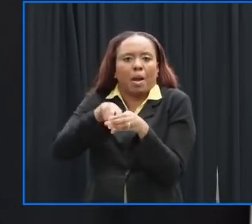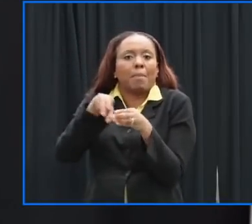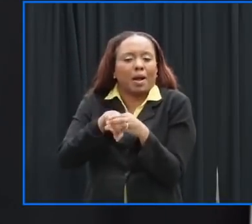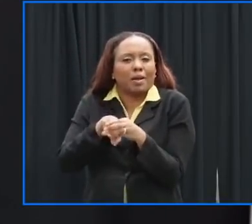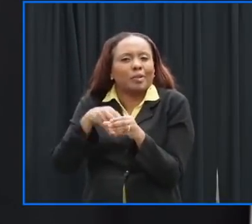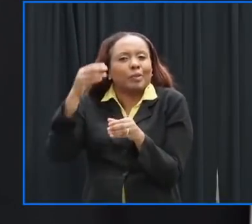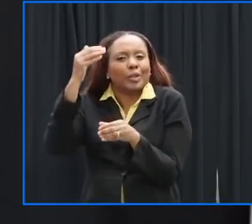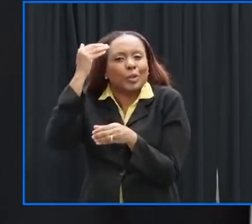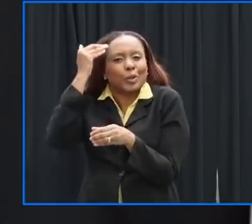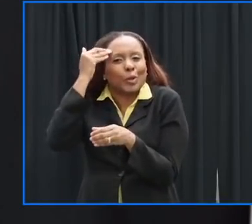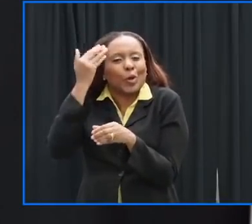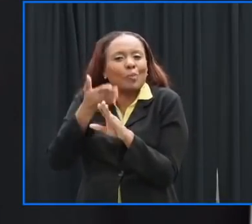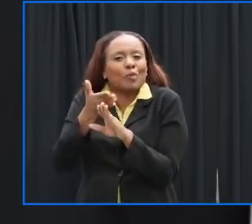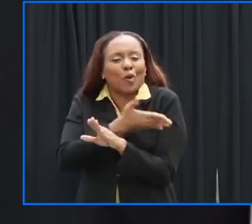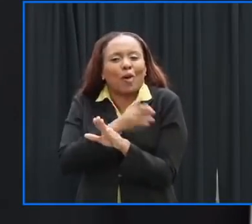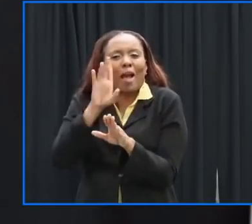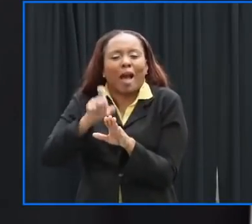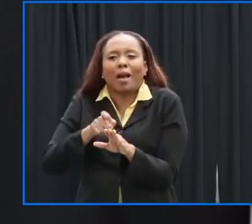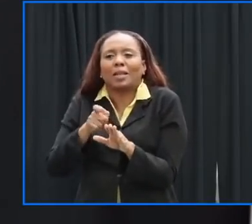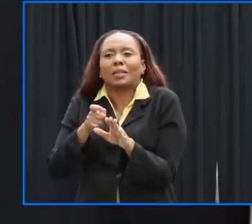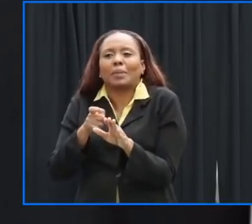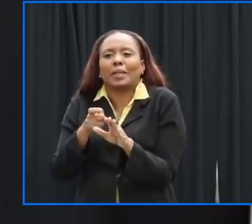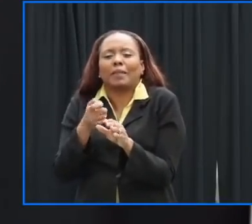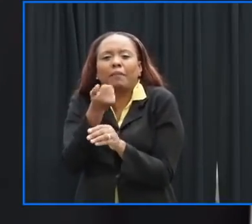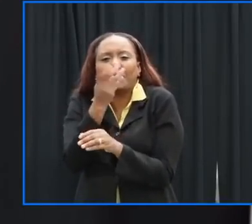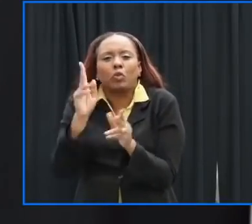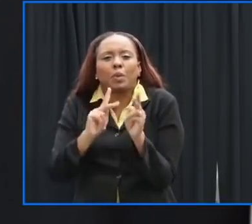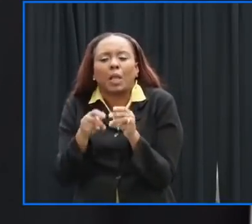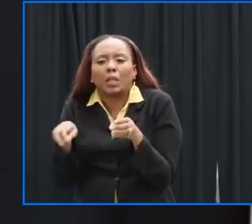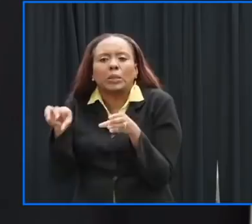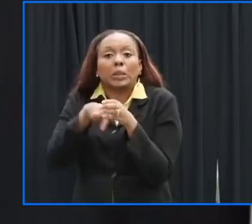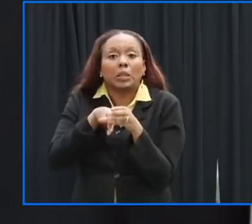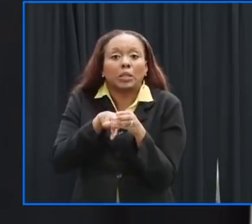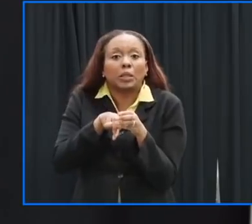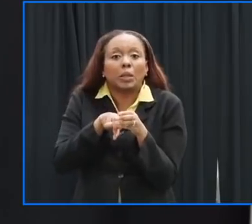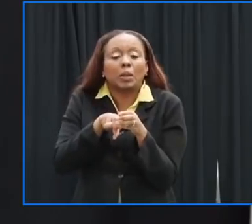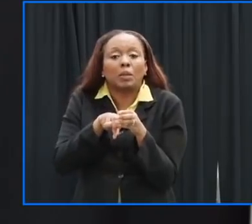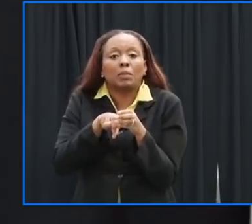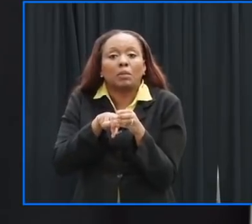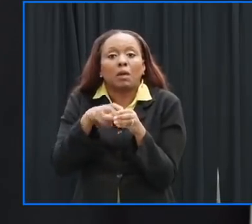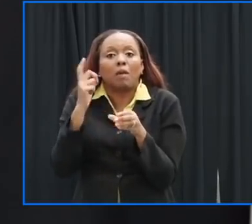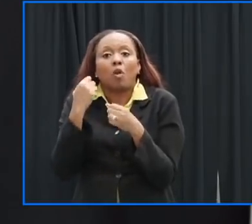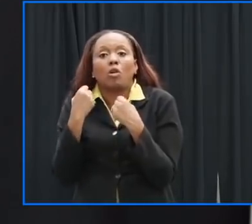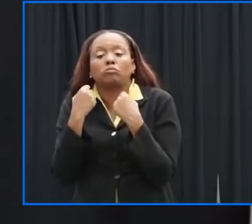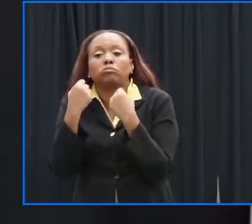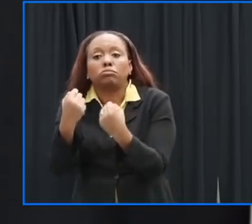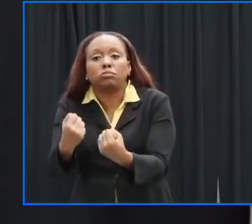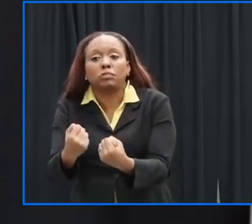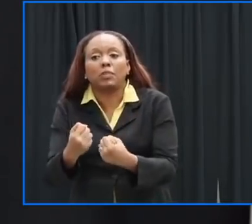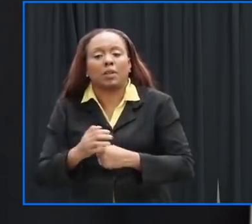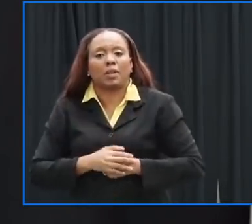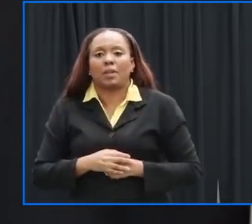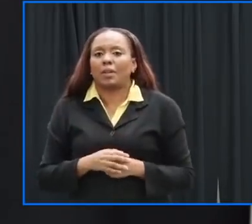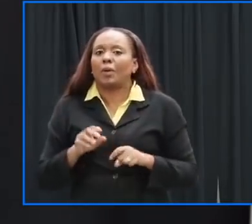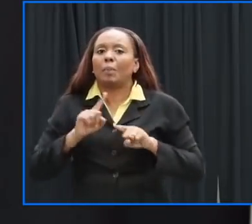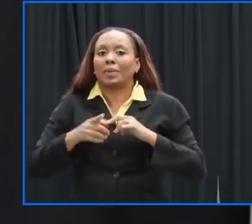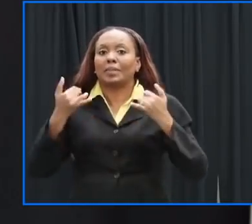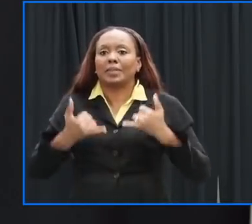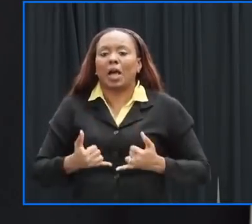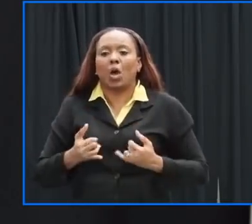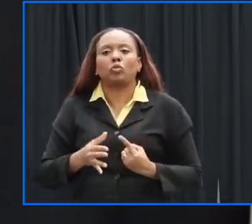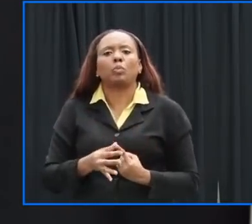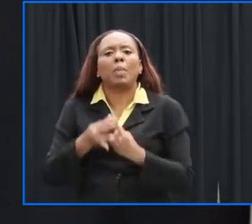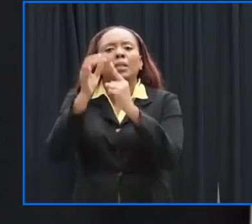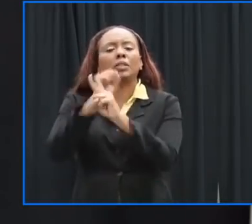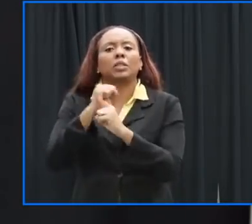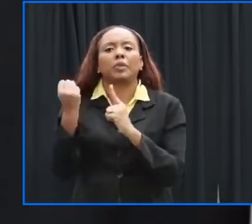terminal or the last van moves off from its operating spot public transport will be at full